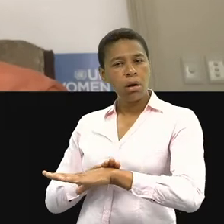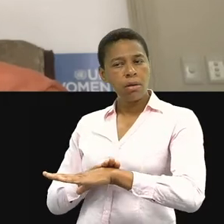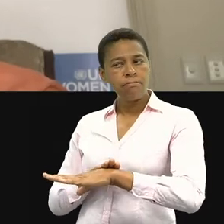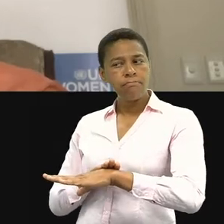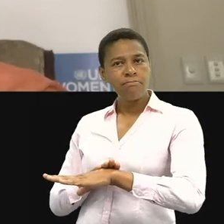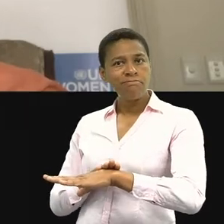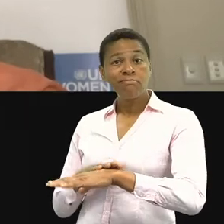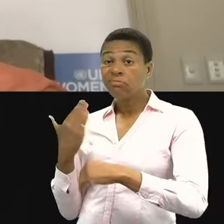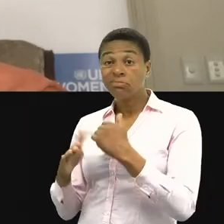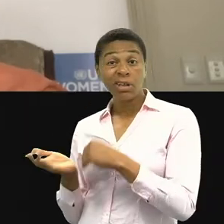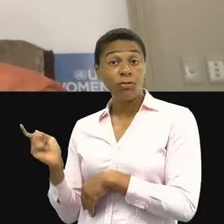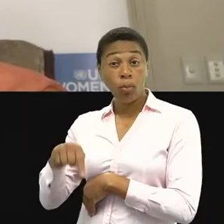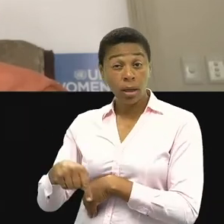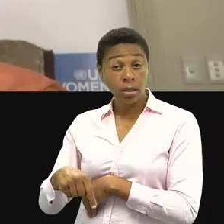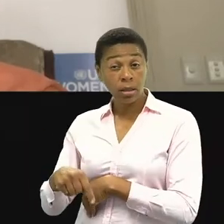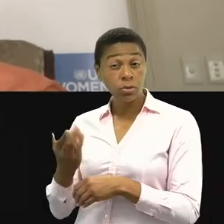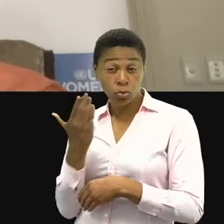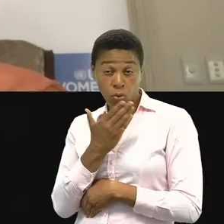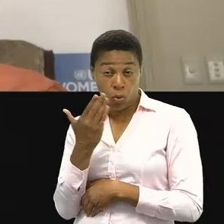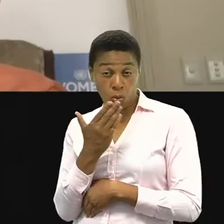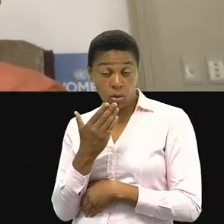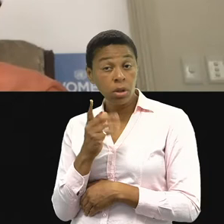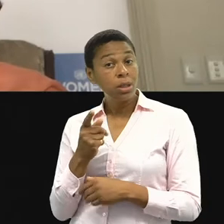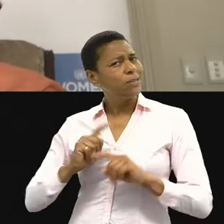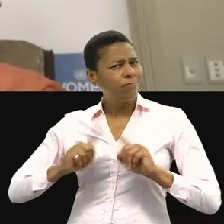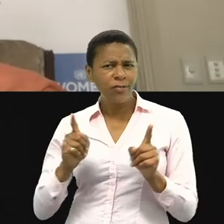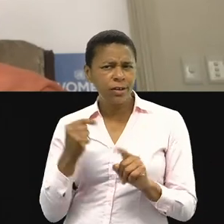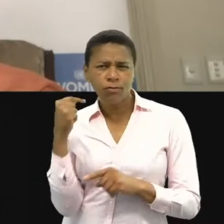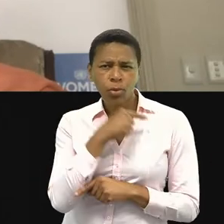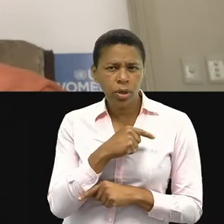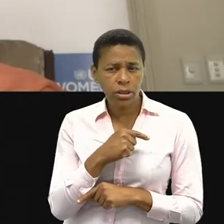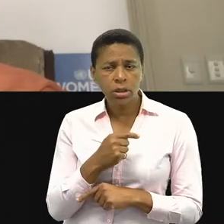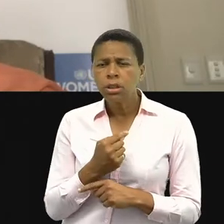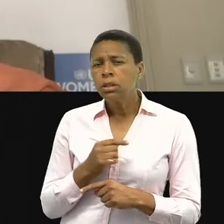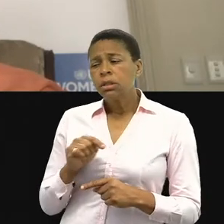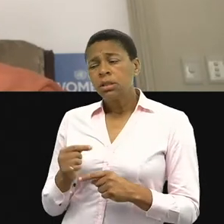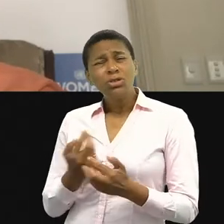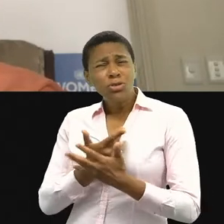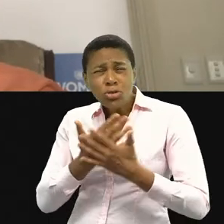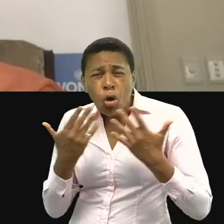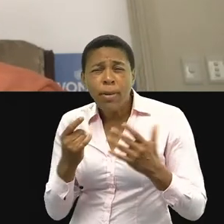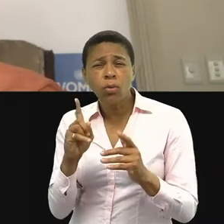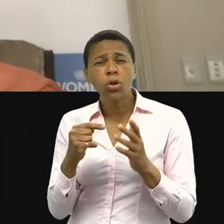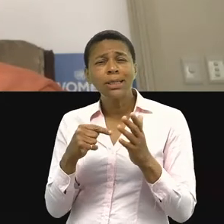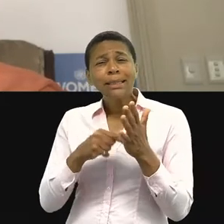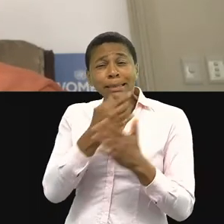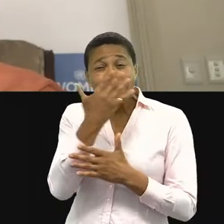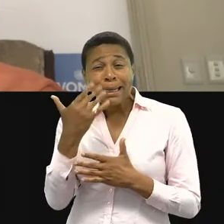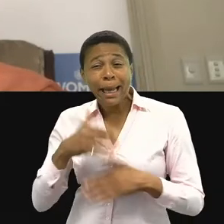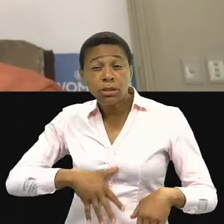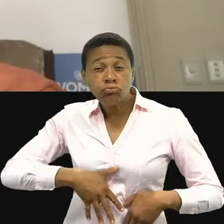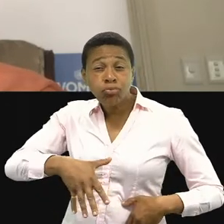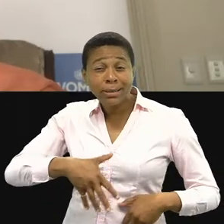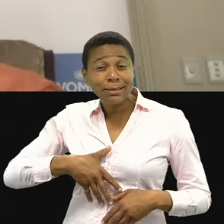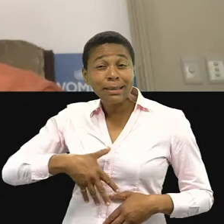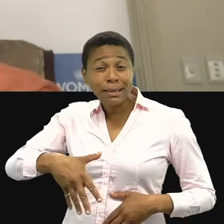during the time where they're at school. And we have so much teenage pregnancy during that time. And that erodes the